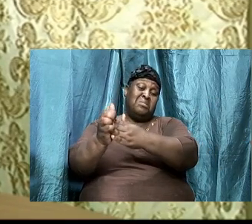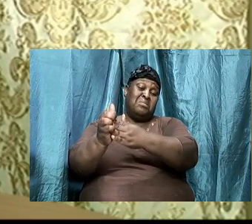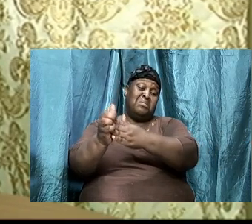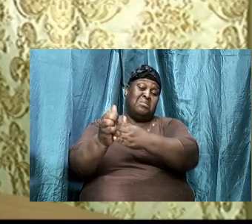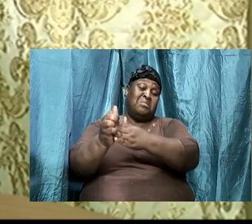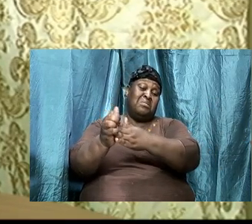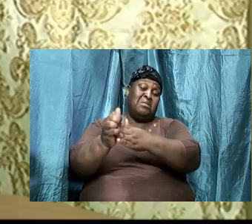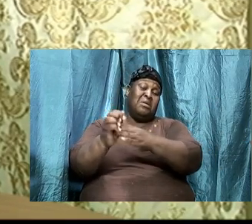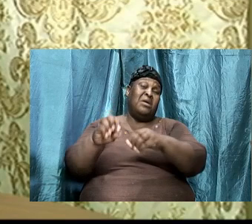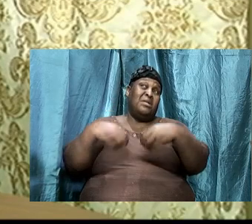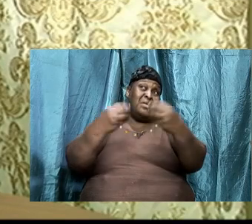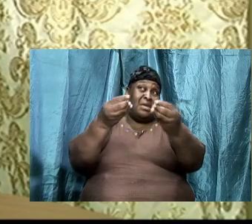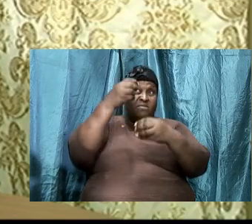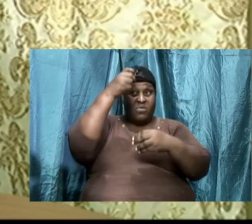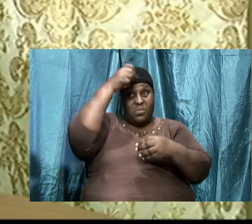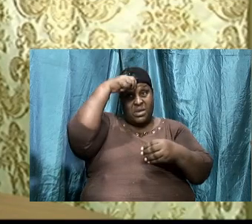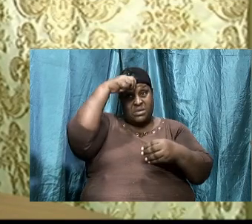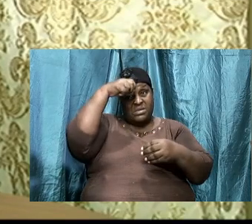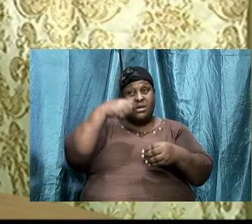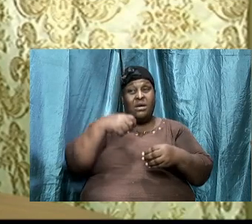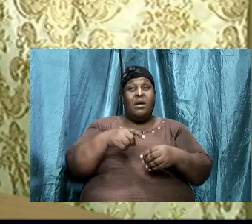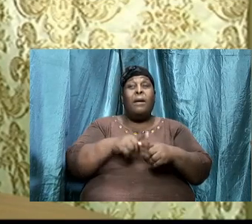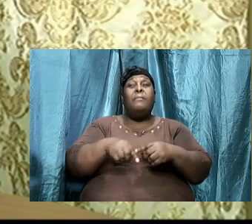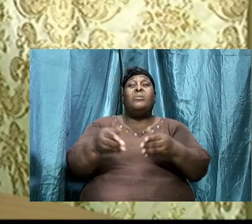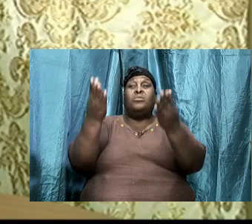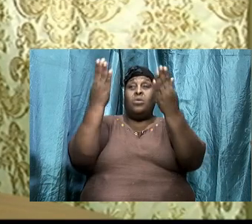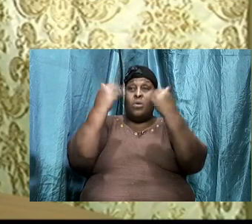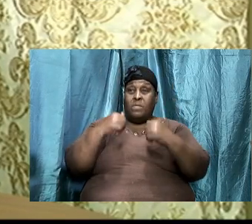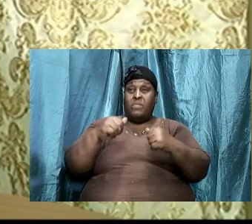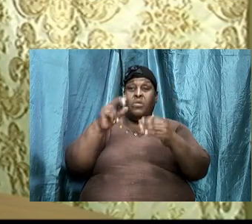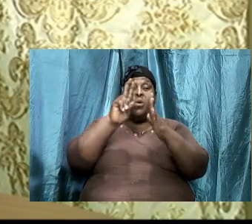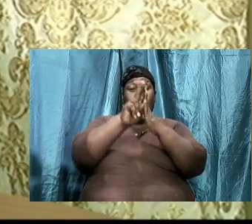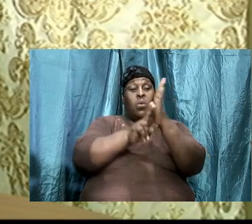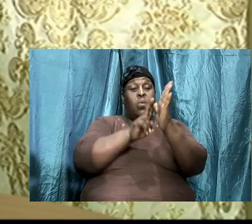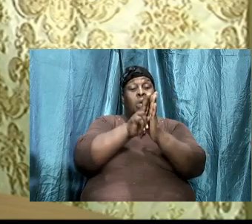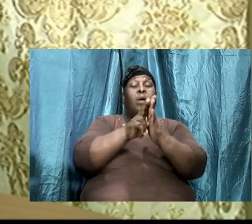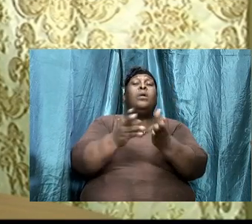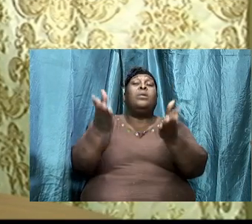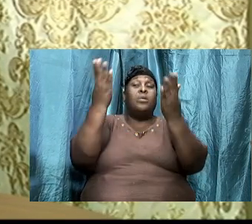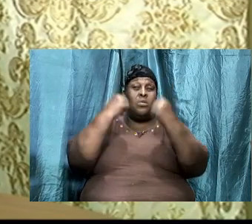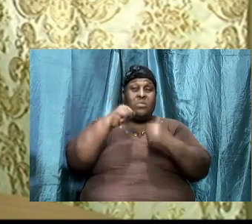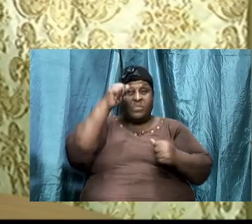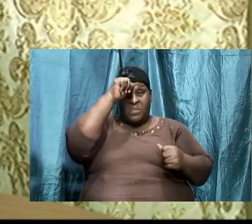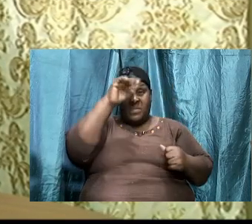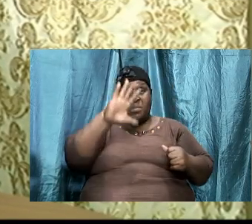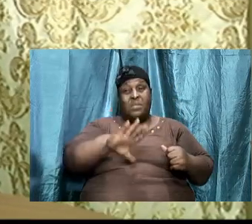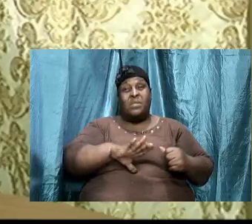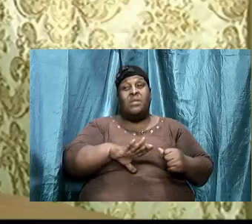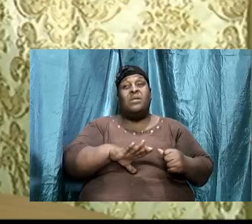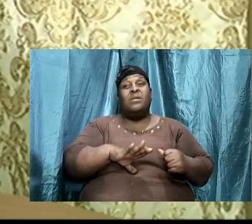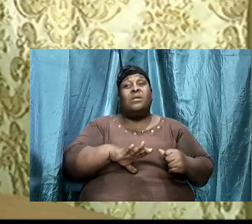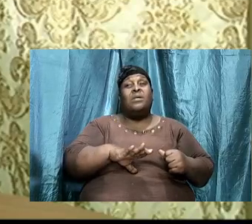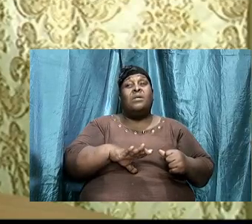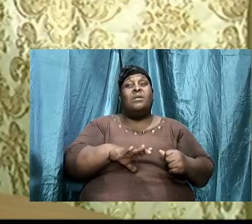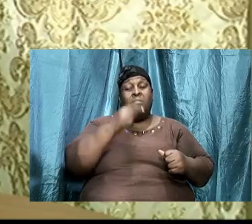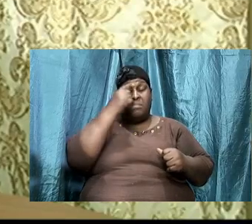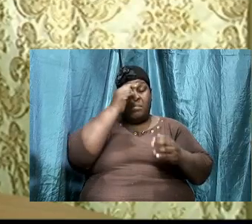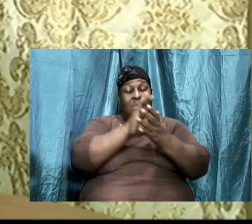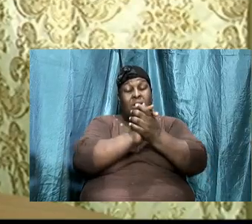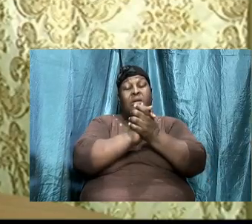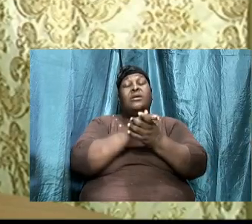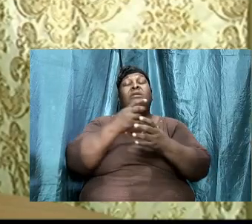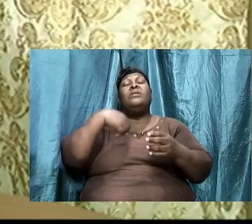wisdom. But come at the hour, come at the man, and I believe that, you know, we have a man after God's own heart,